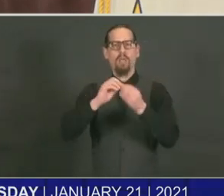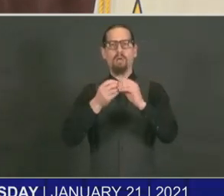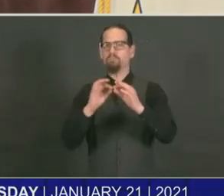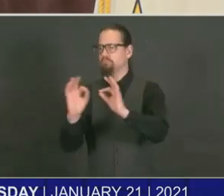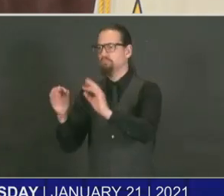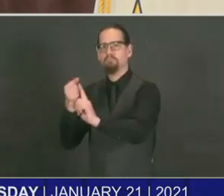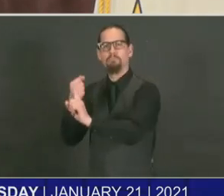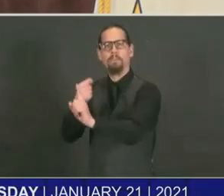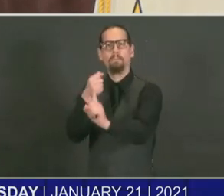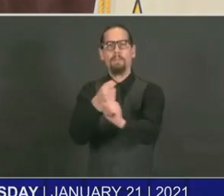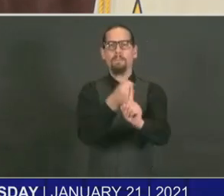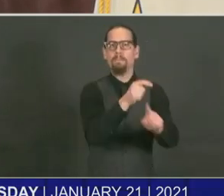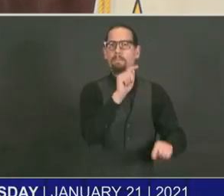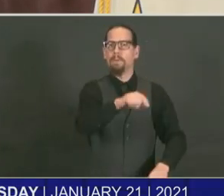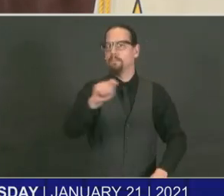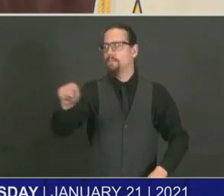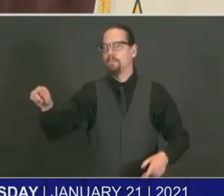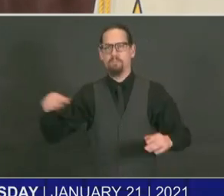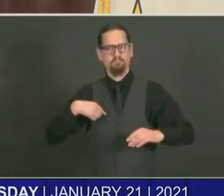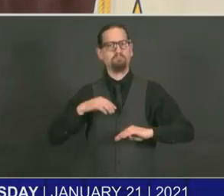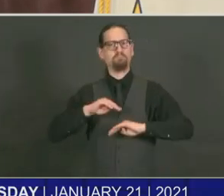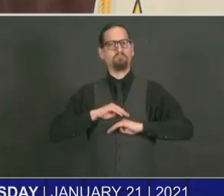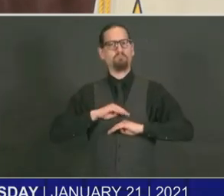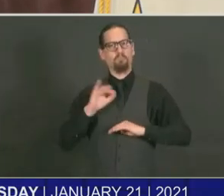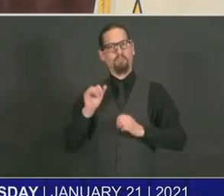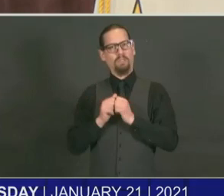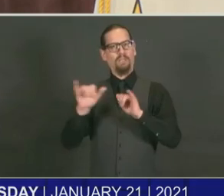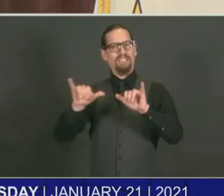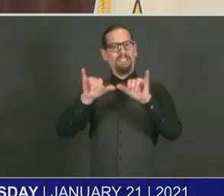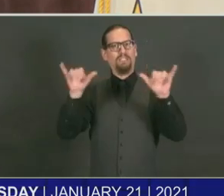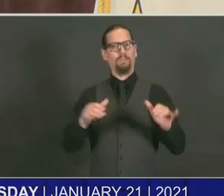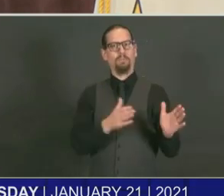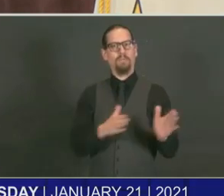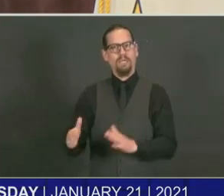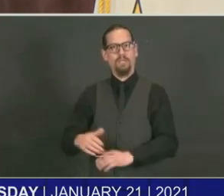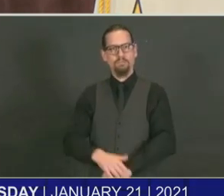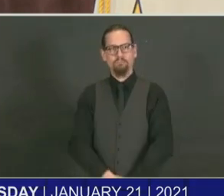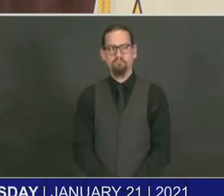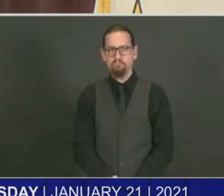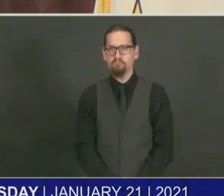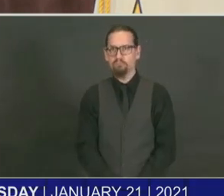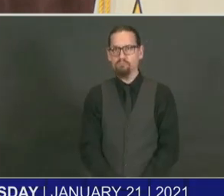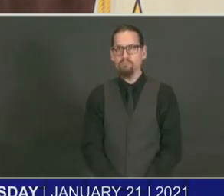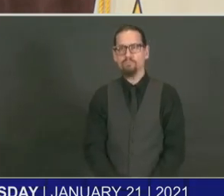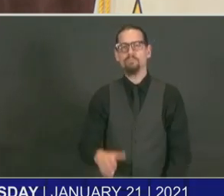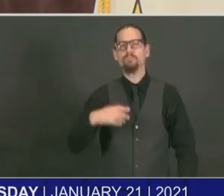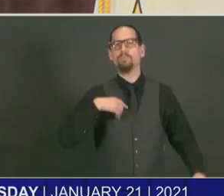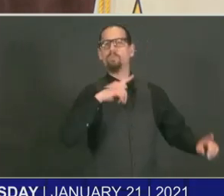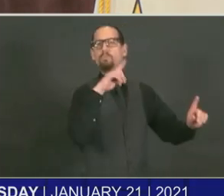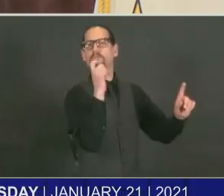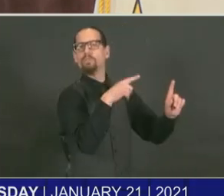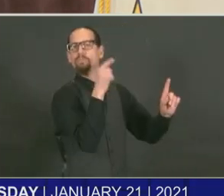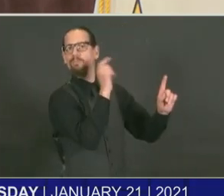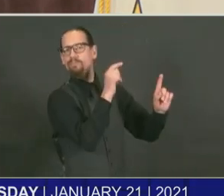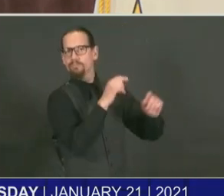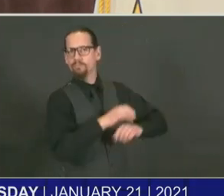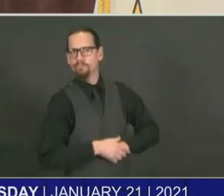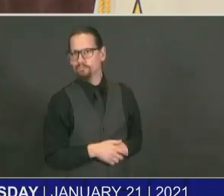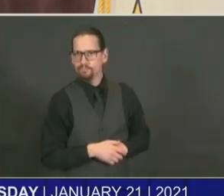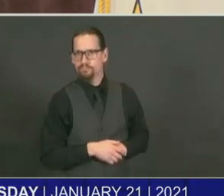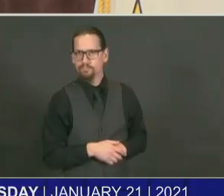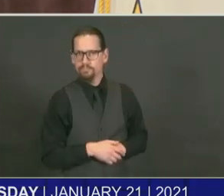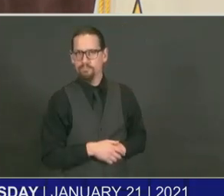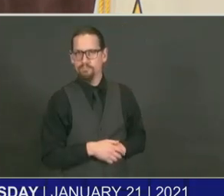quickly through that system. Director, what penalties, what penalties though, do you think the health department should establish